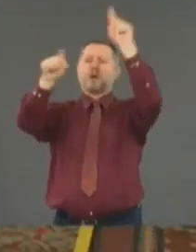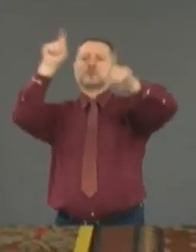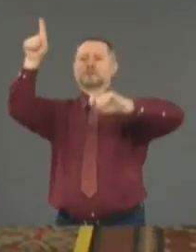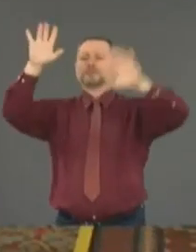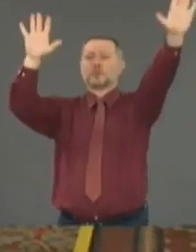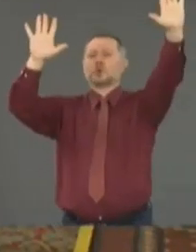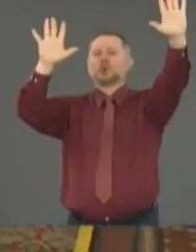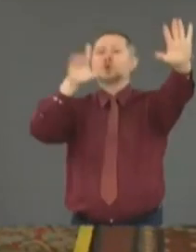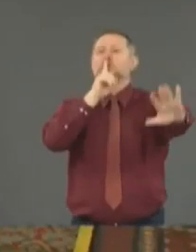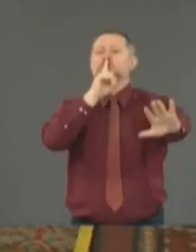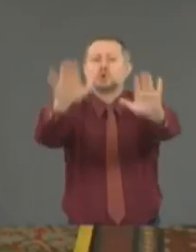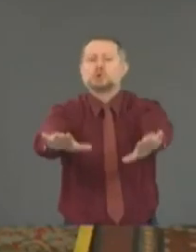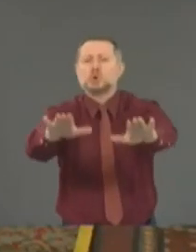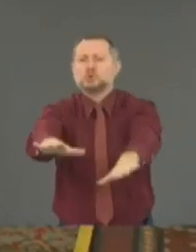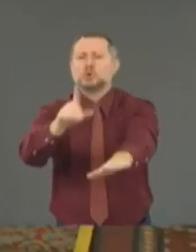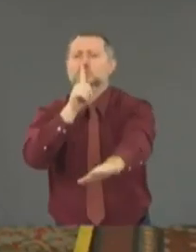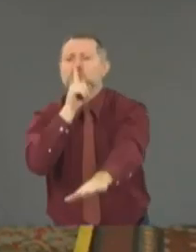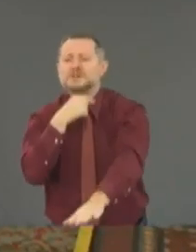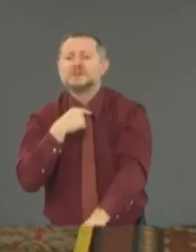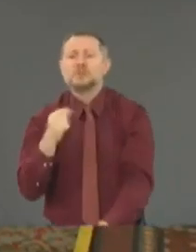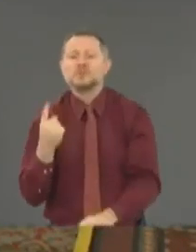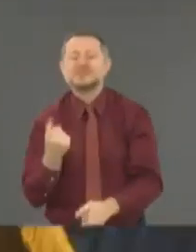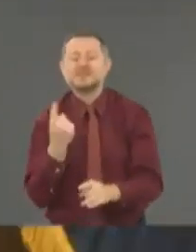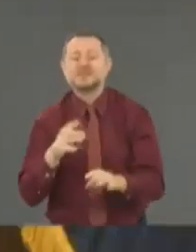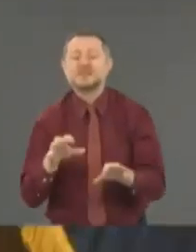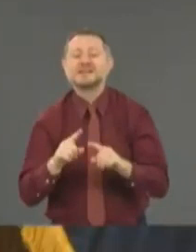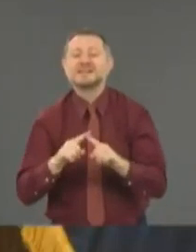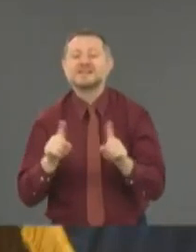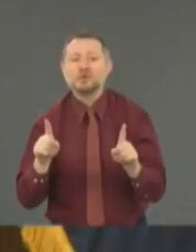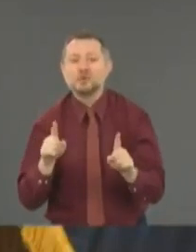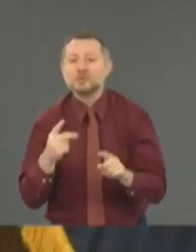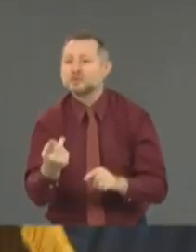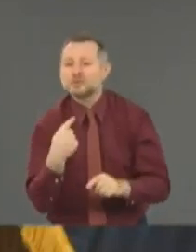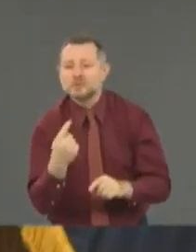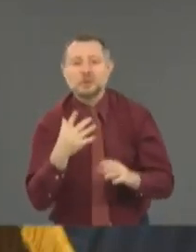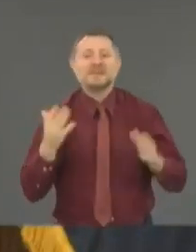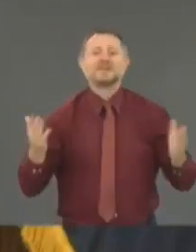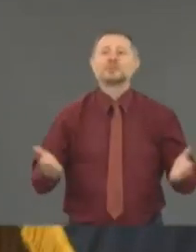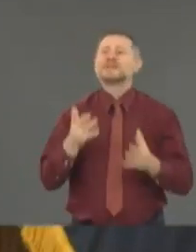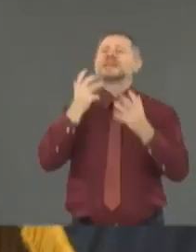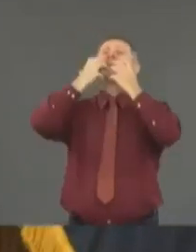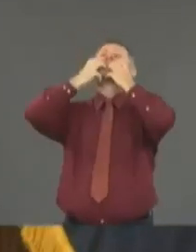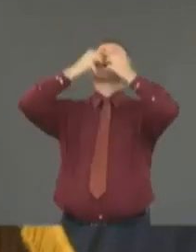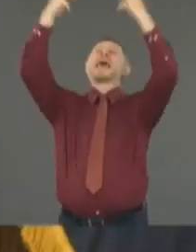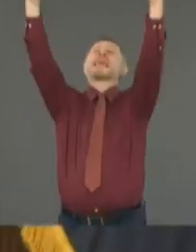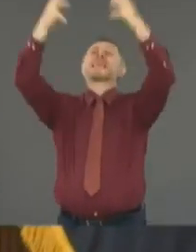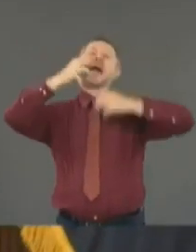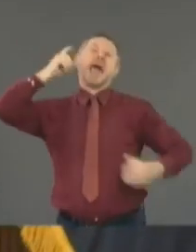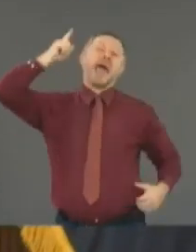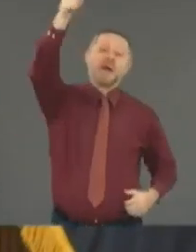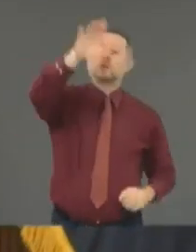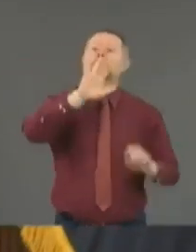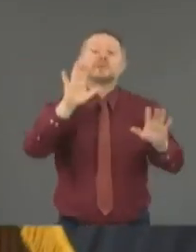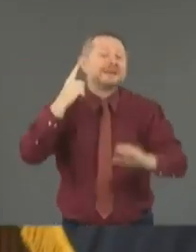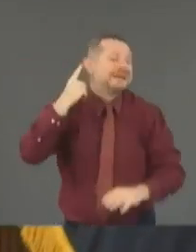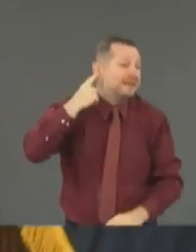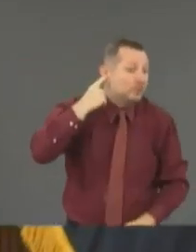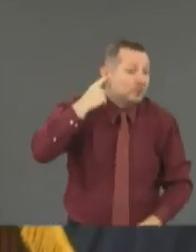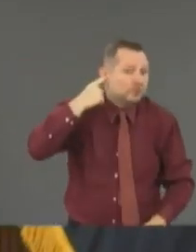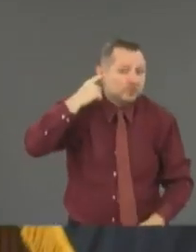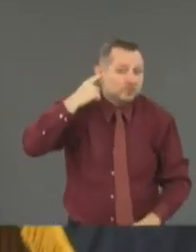Let's do something, okay? We're here. You don't have to yell. My hearing still works.